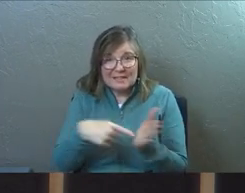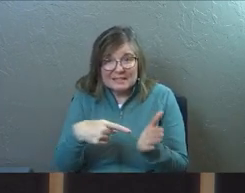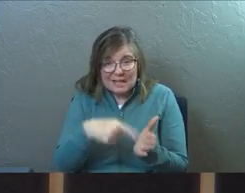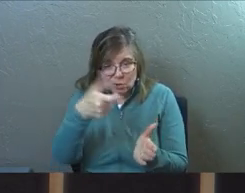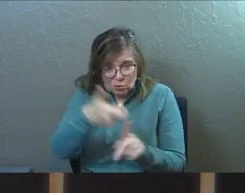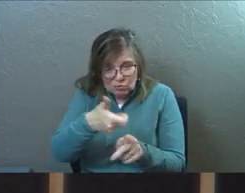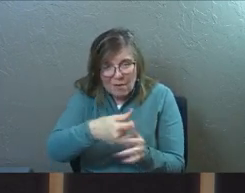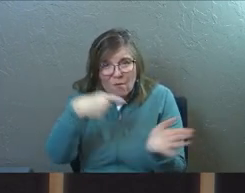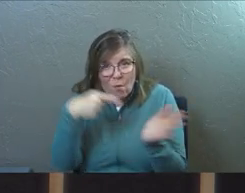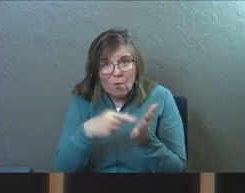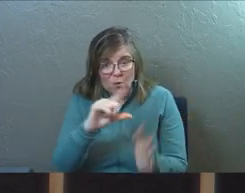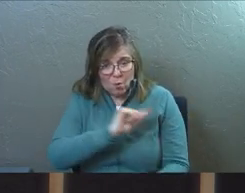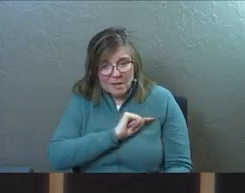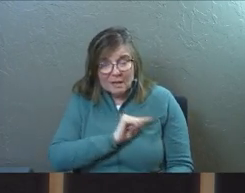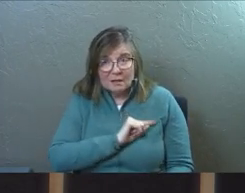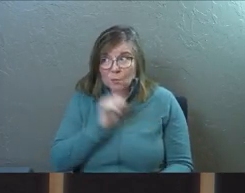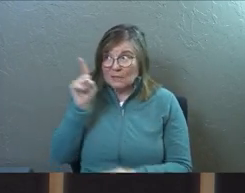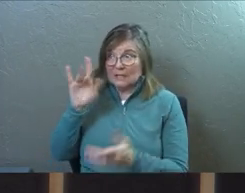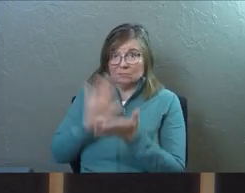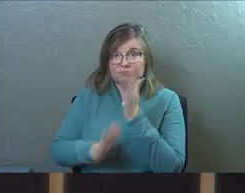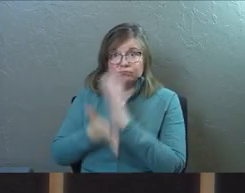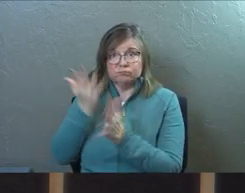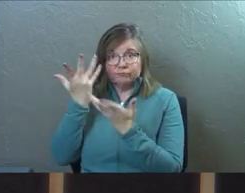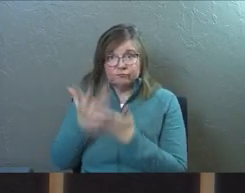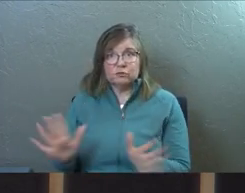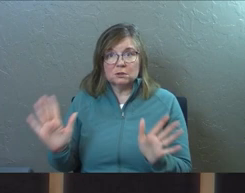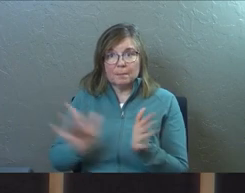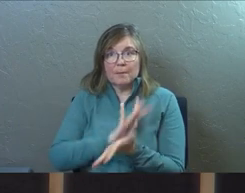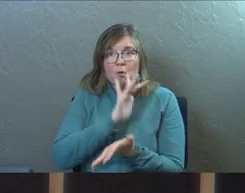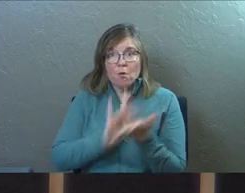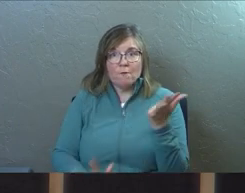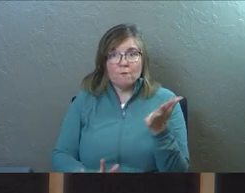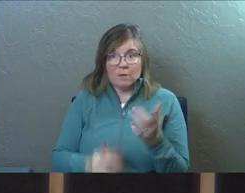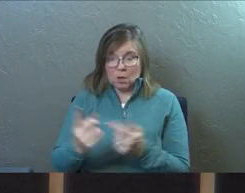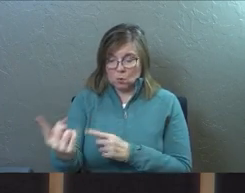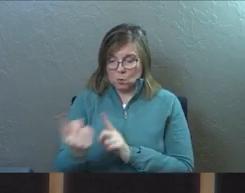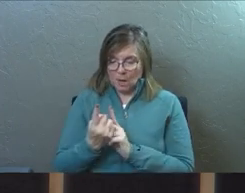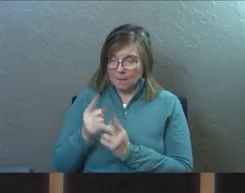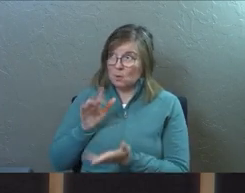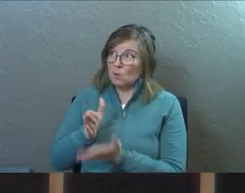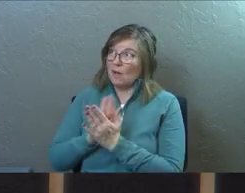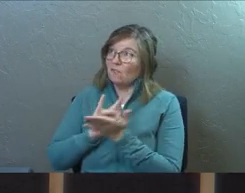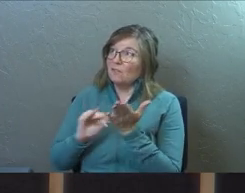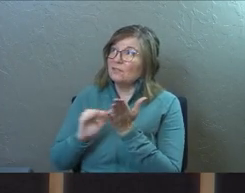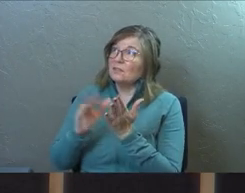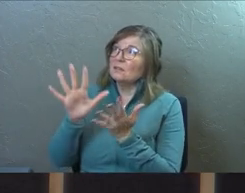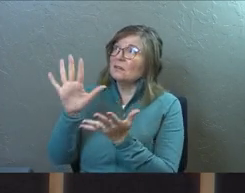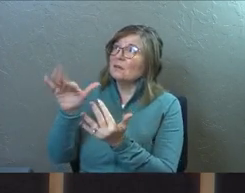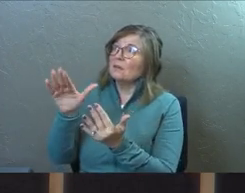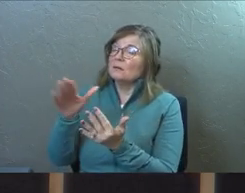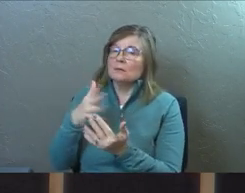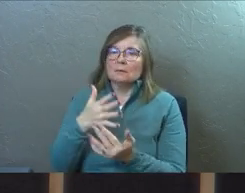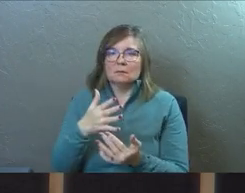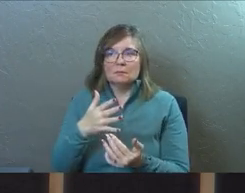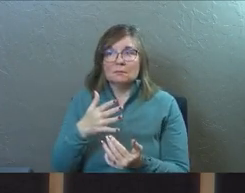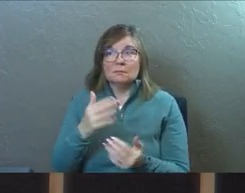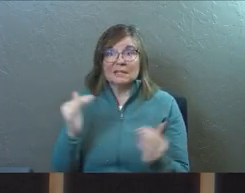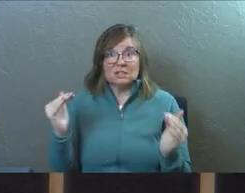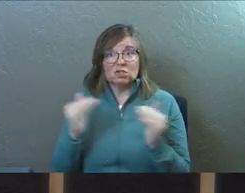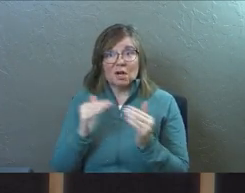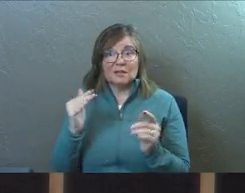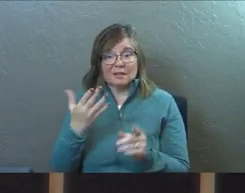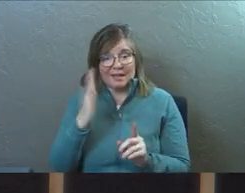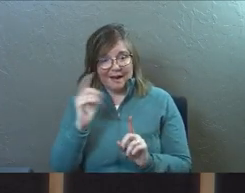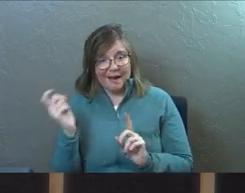your guilt, which he did, and you've come to him and you've asked for that forgiveness, it is justice